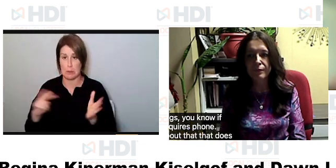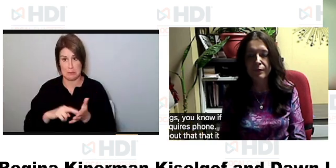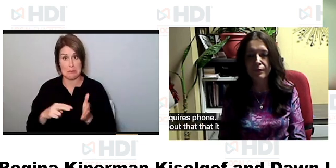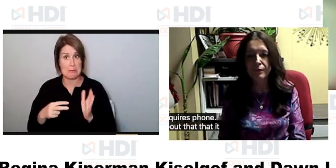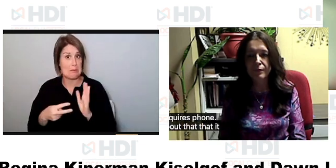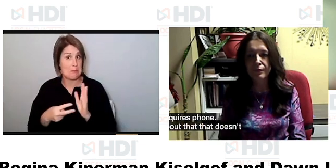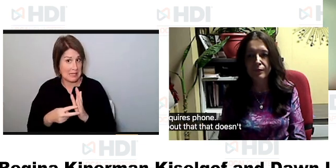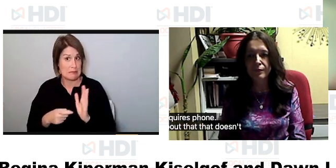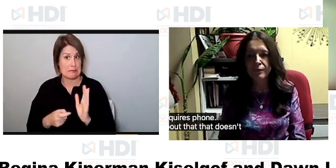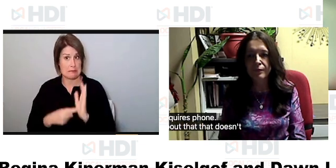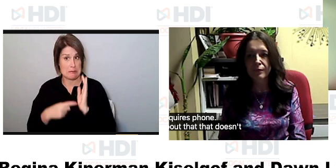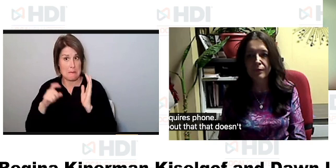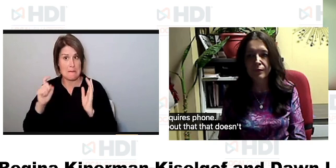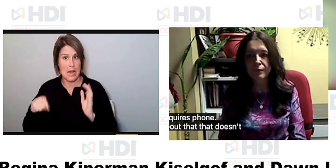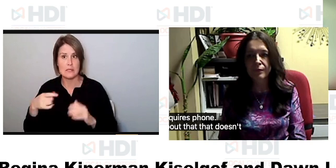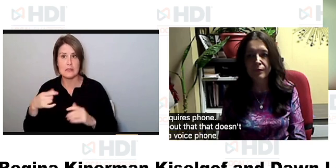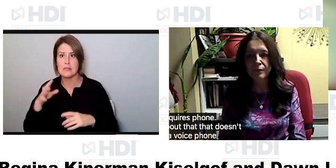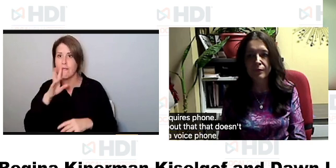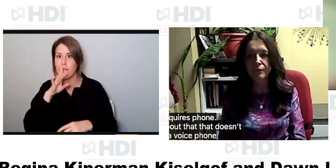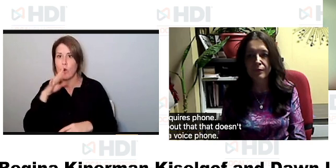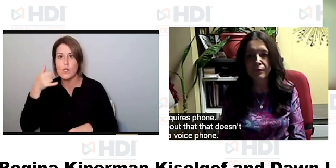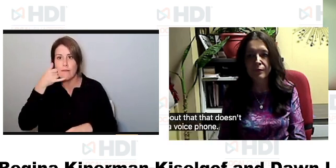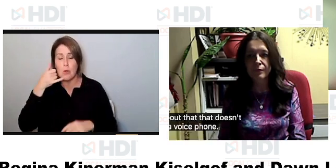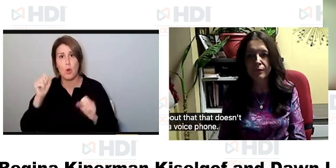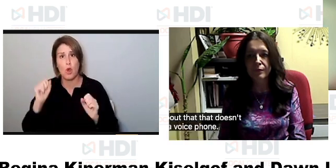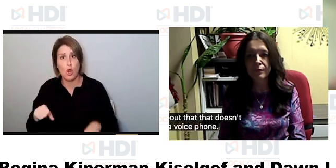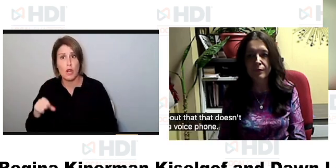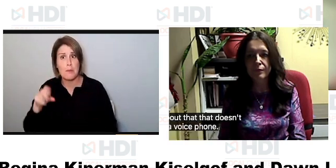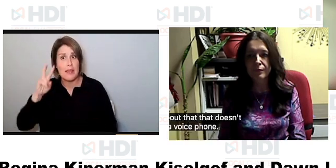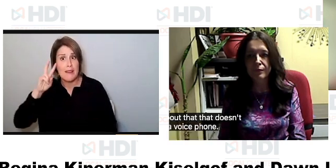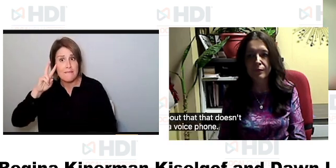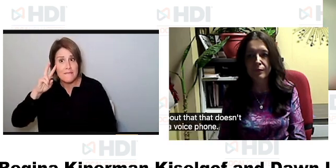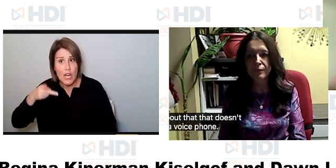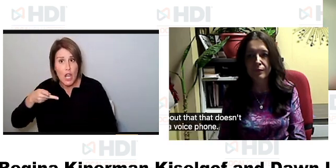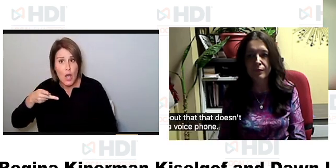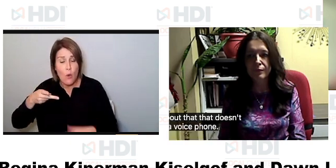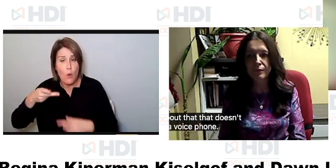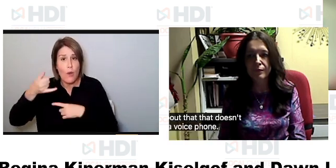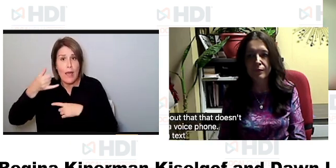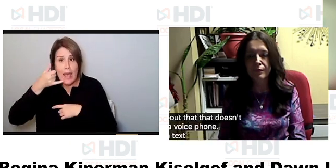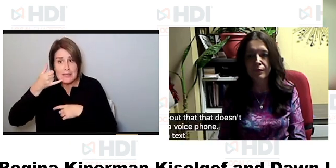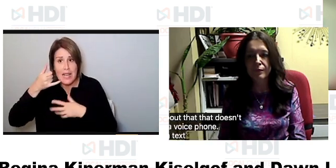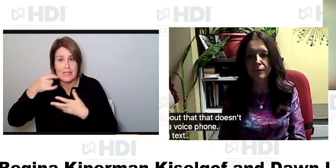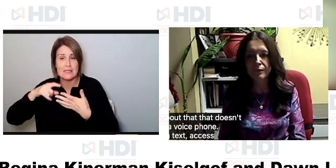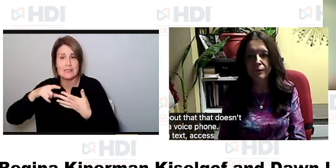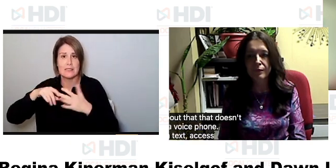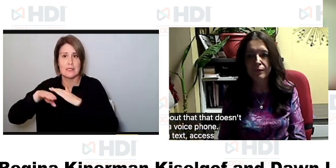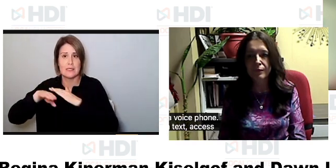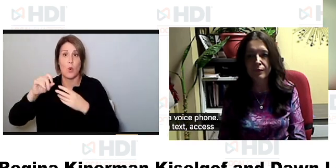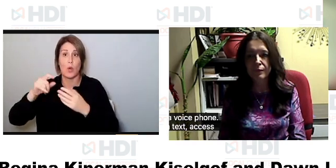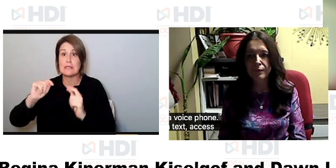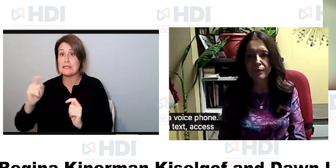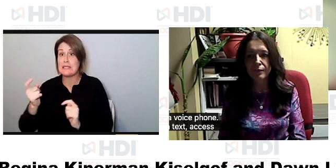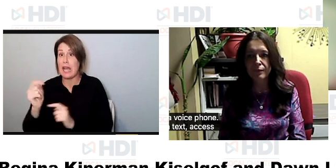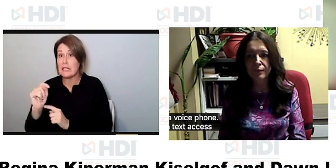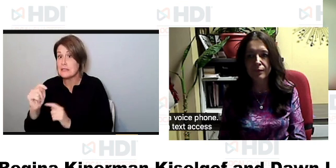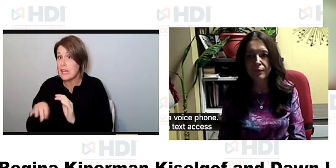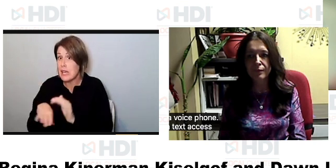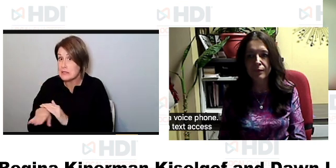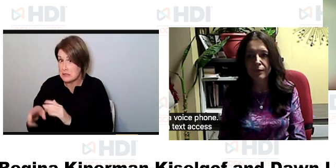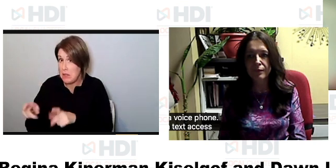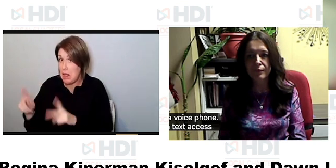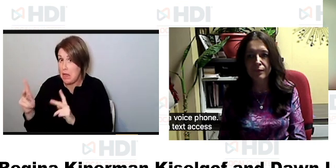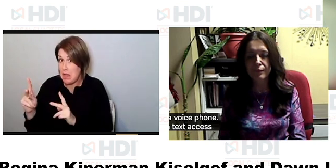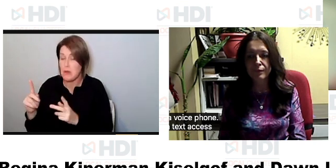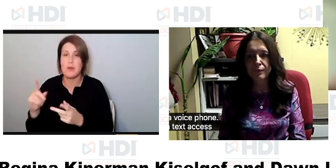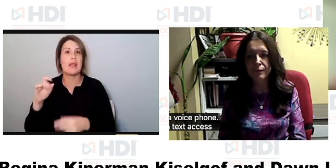mean it has to be a voice phone it could be a video access or a text access situation if deaf individuals